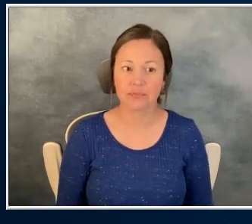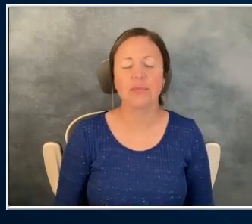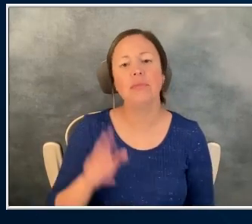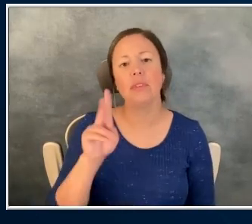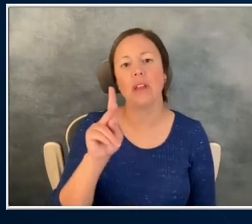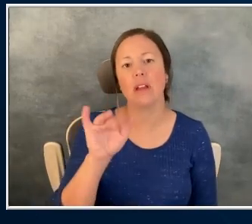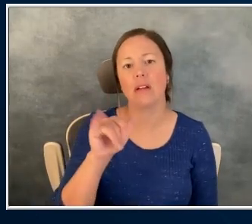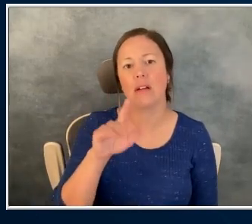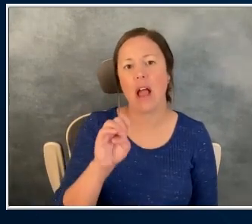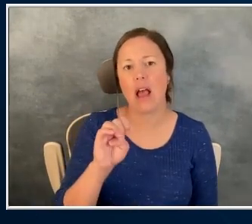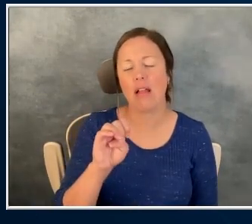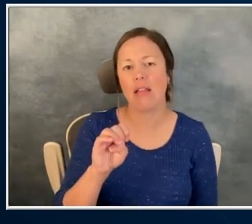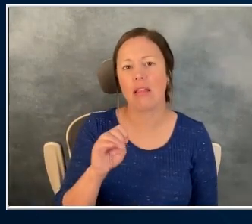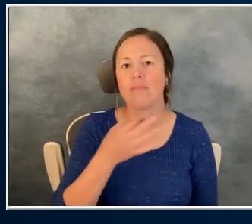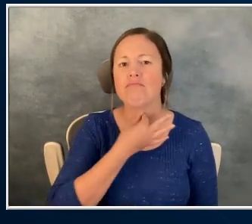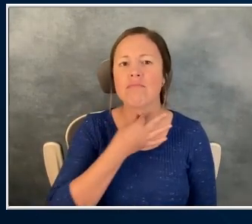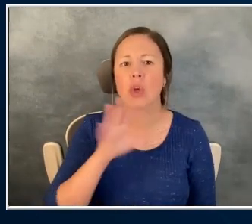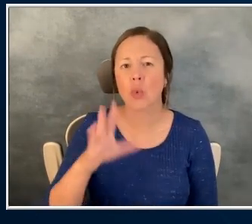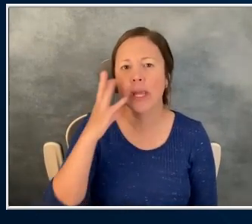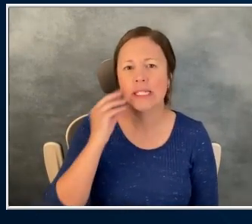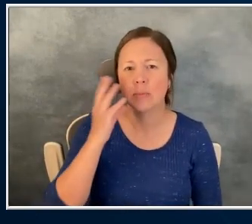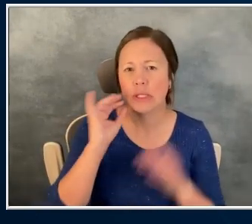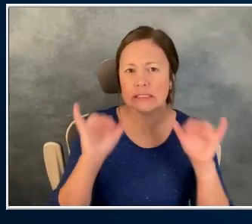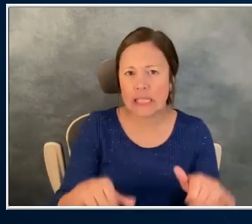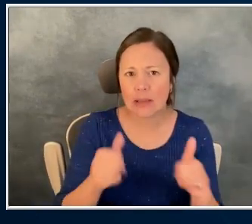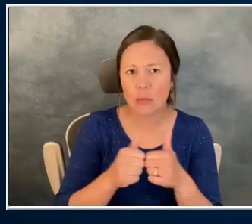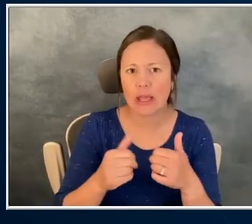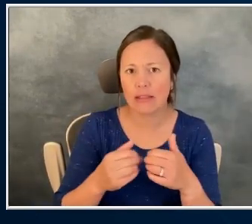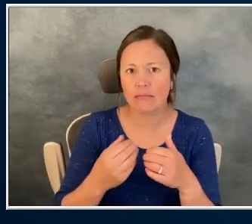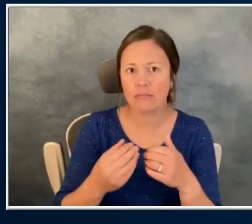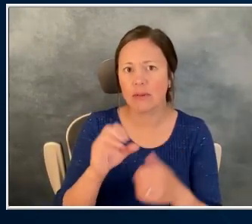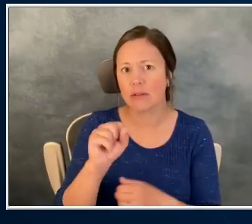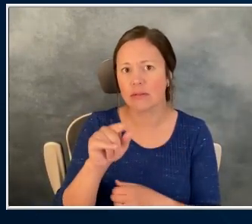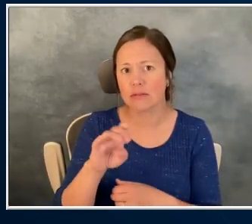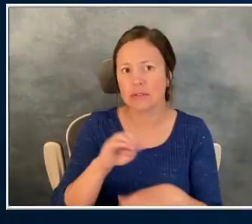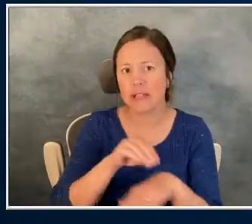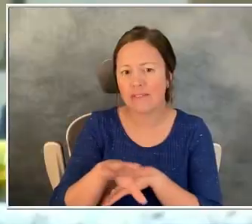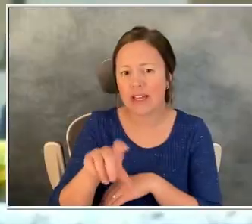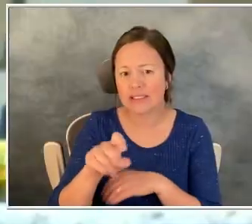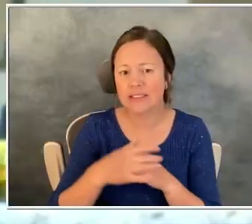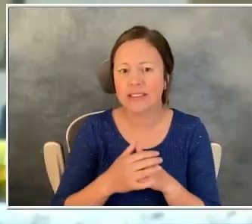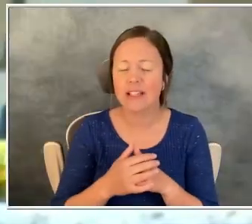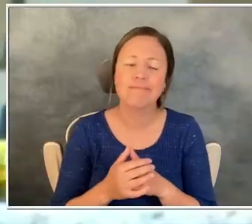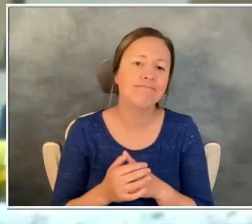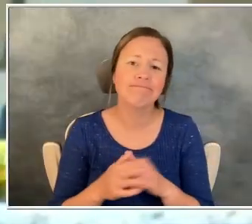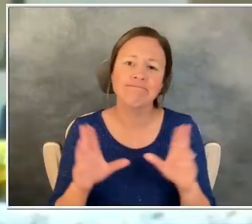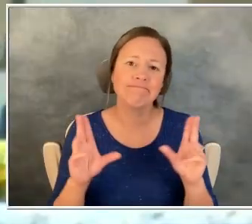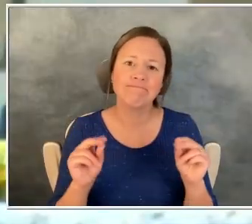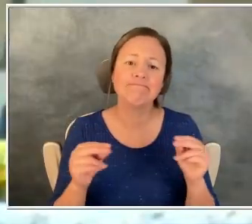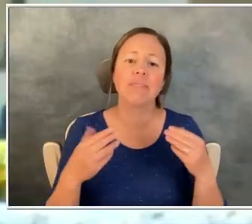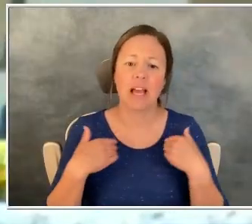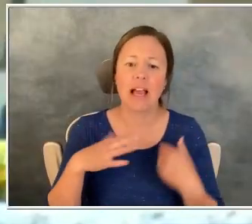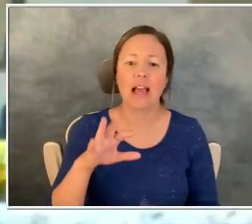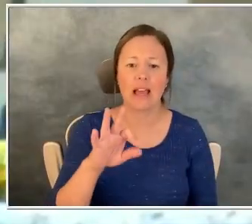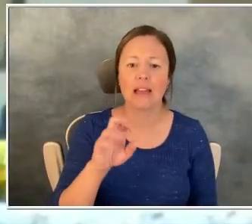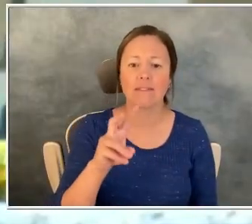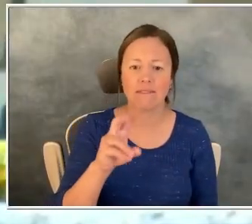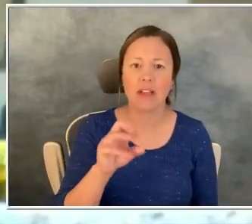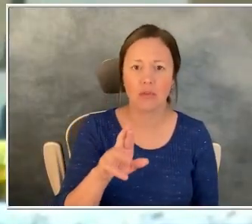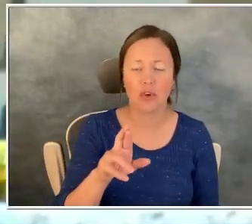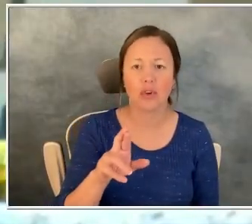experience been the same as far as side effects go? Um, no, I, I had, I had the fevers for